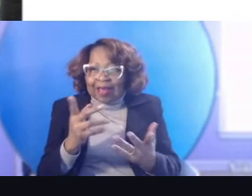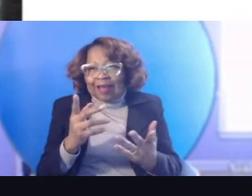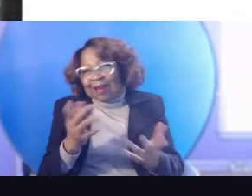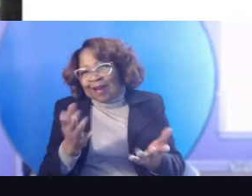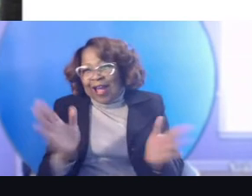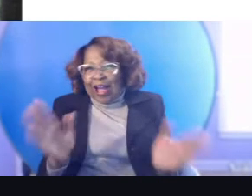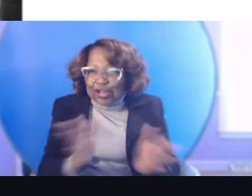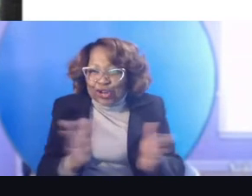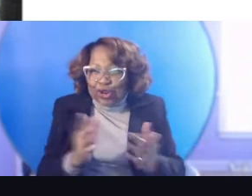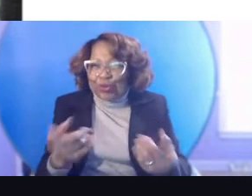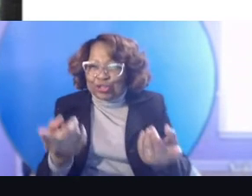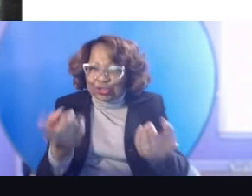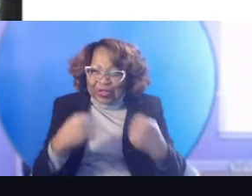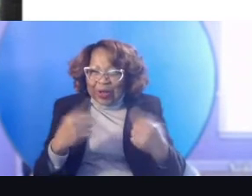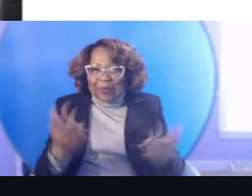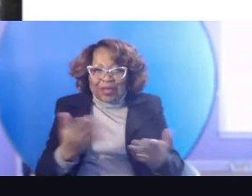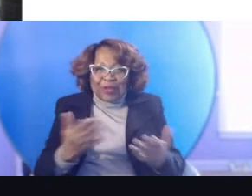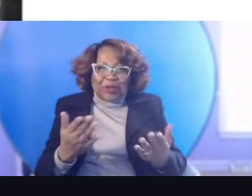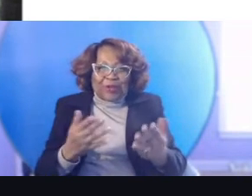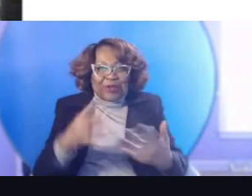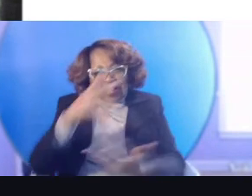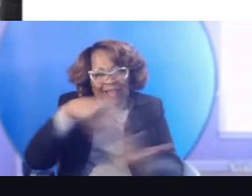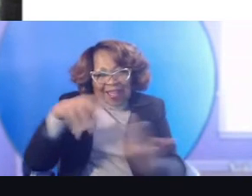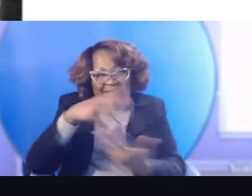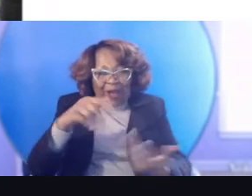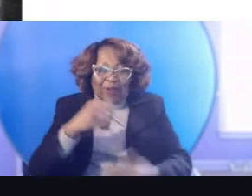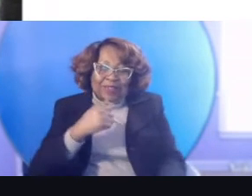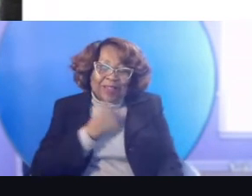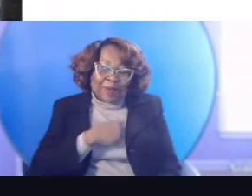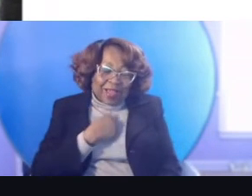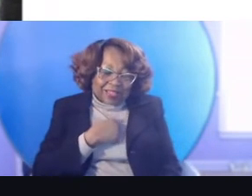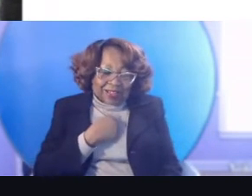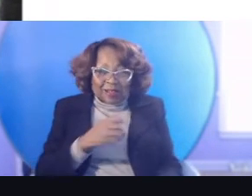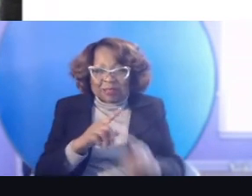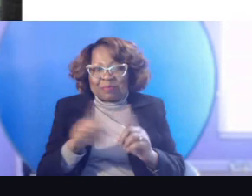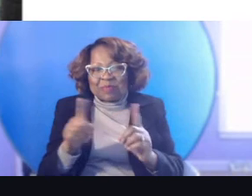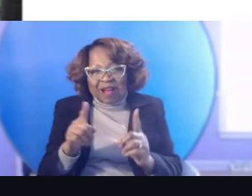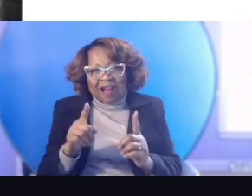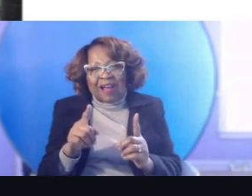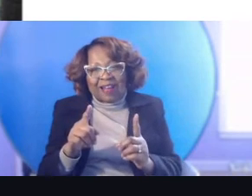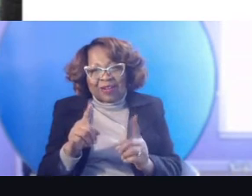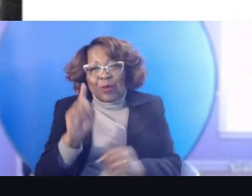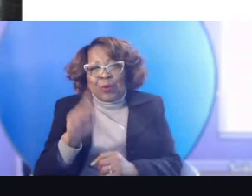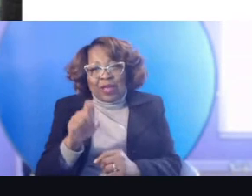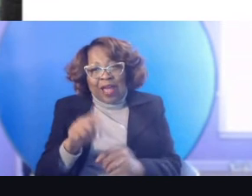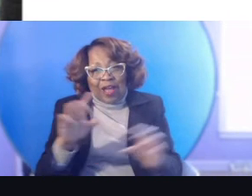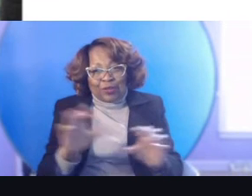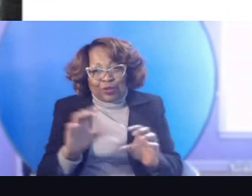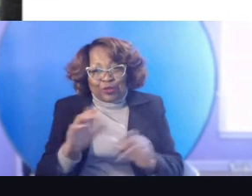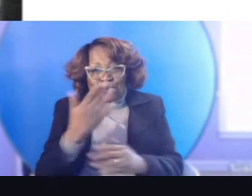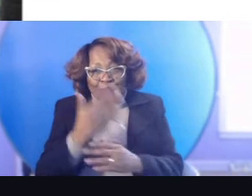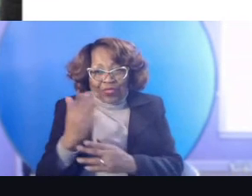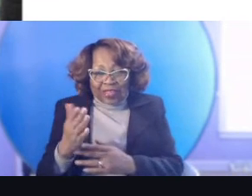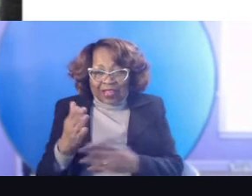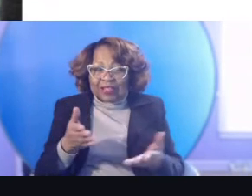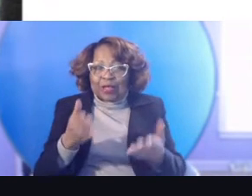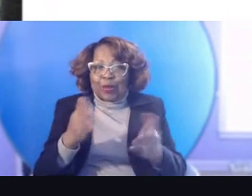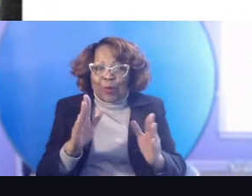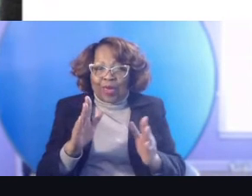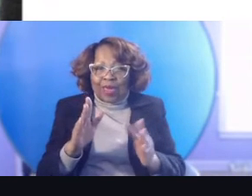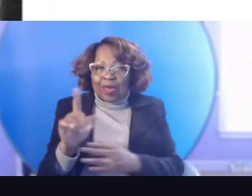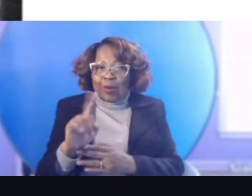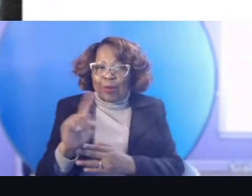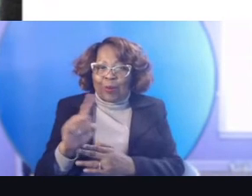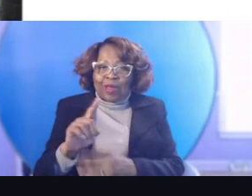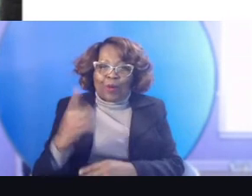apologize, but we gotta do, you know, things in a way where, where